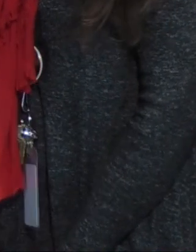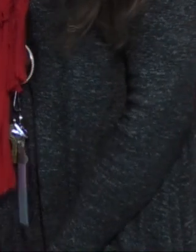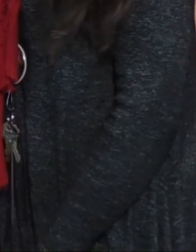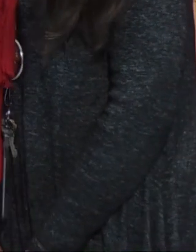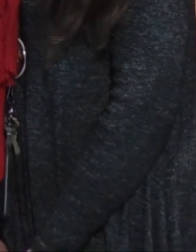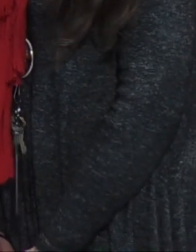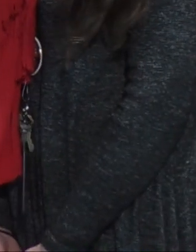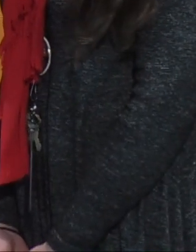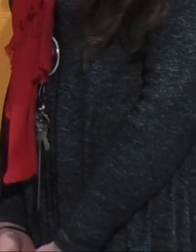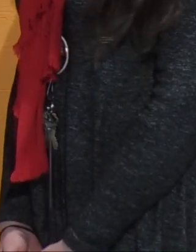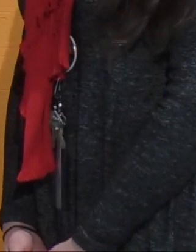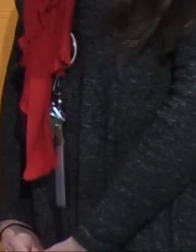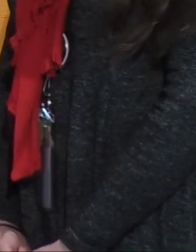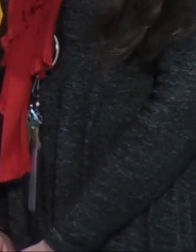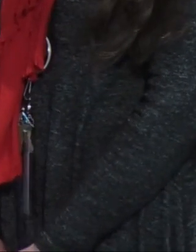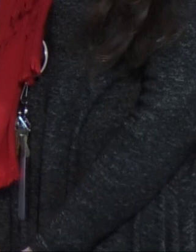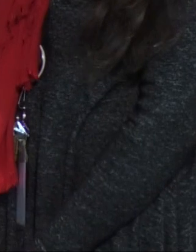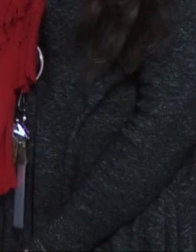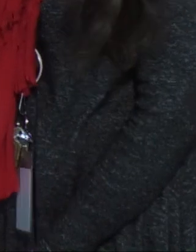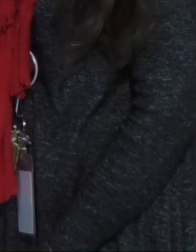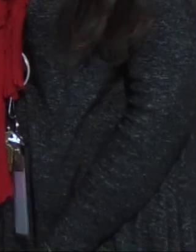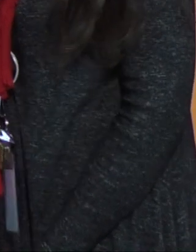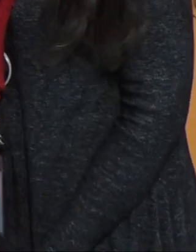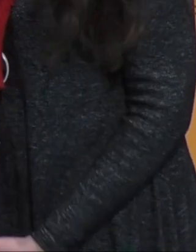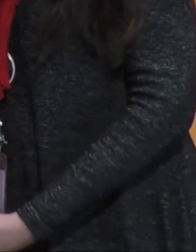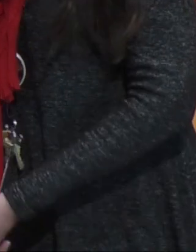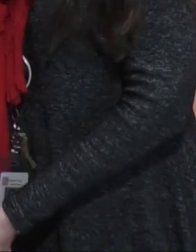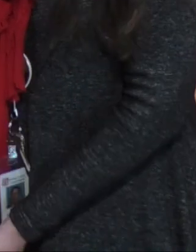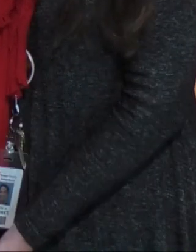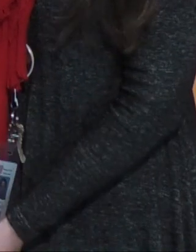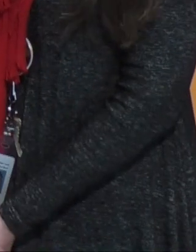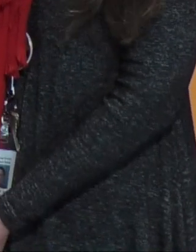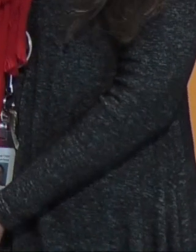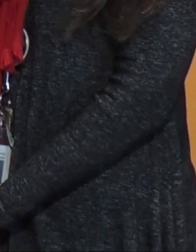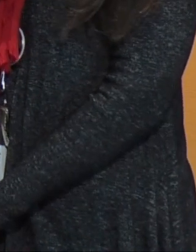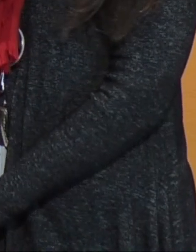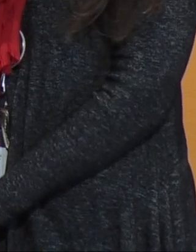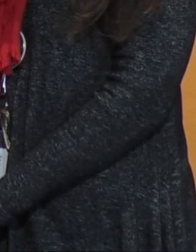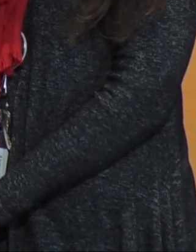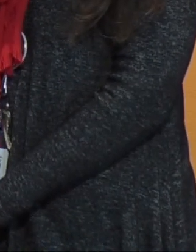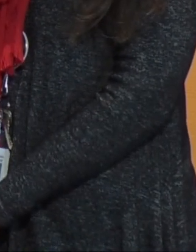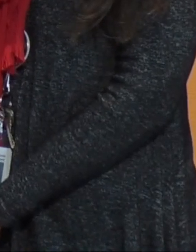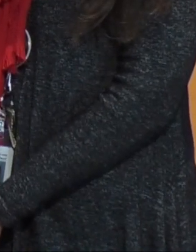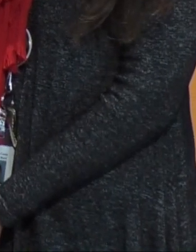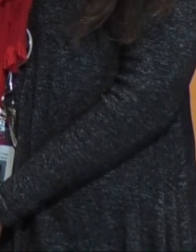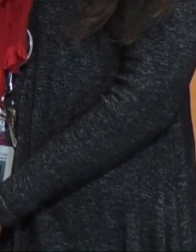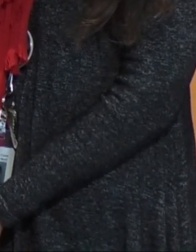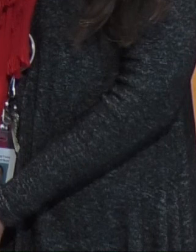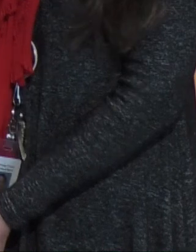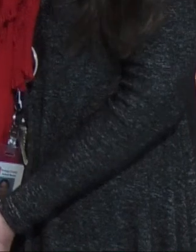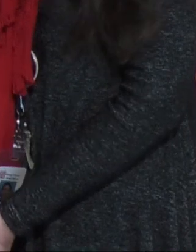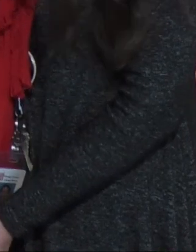to. It's going to Ms. Beret because she has a kind heart. When I first started at Boone, she was